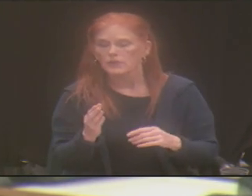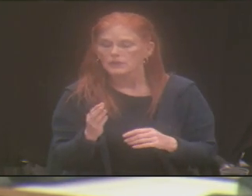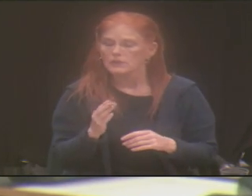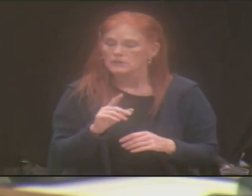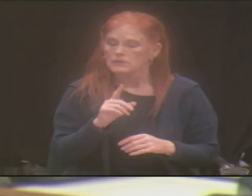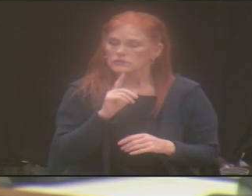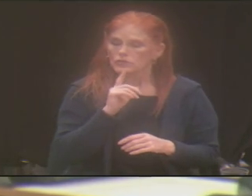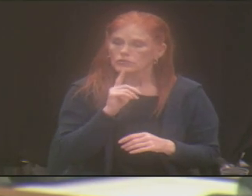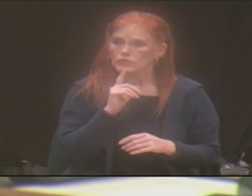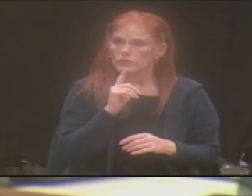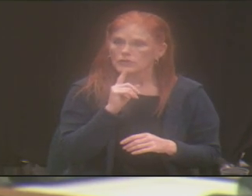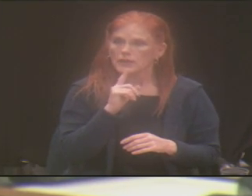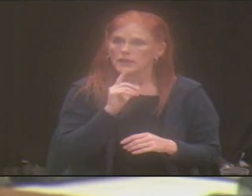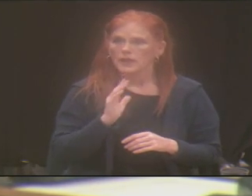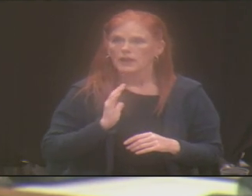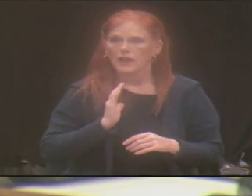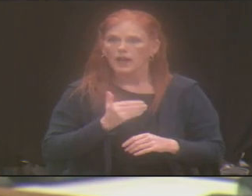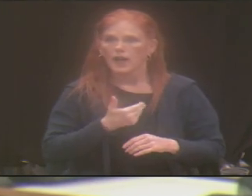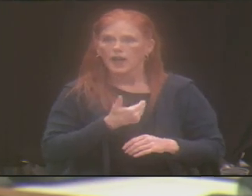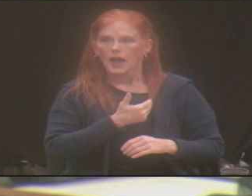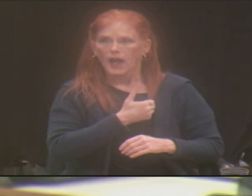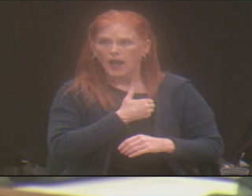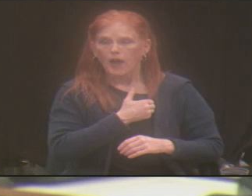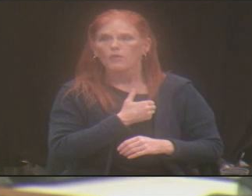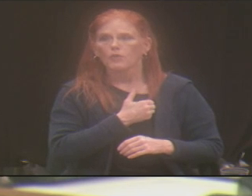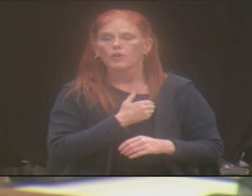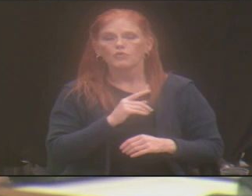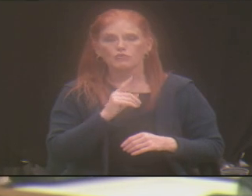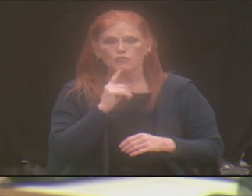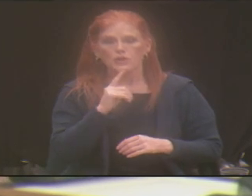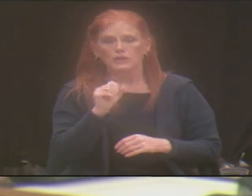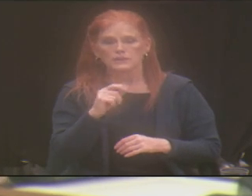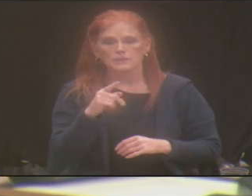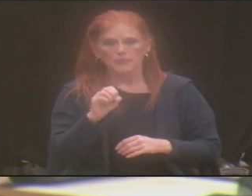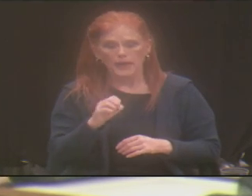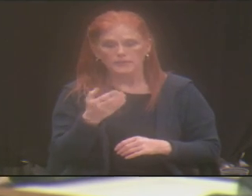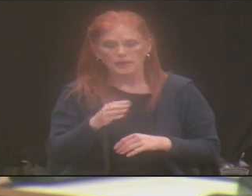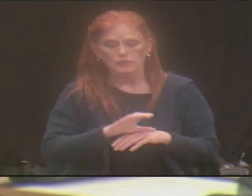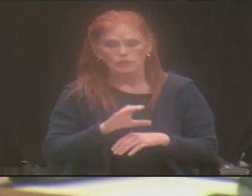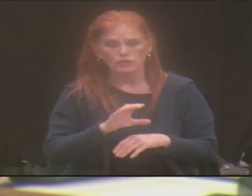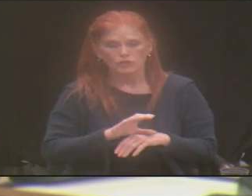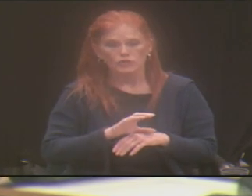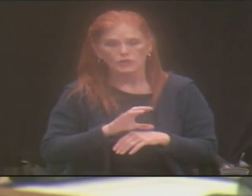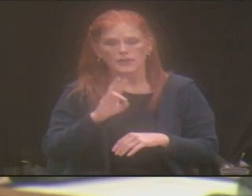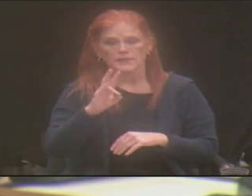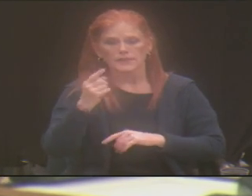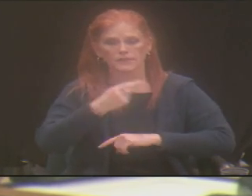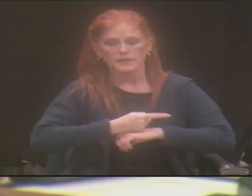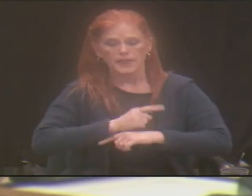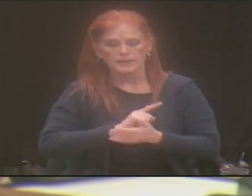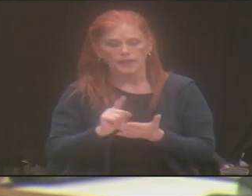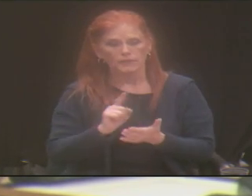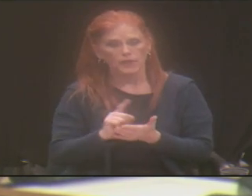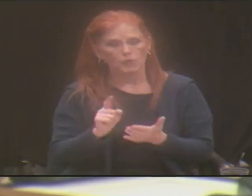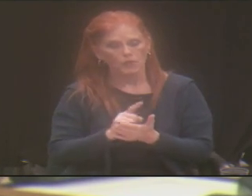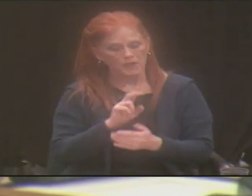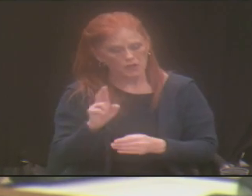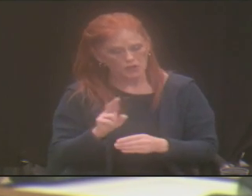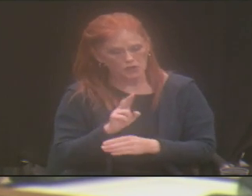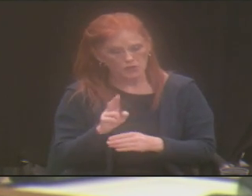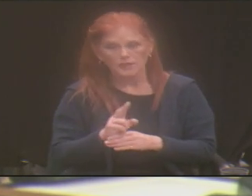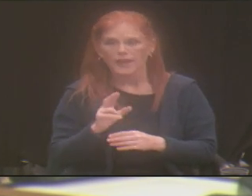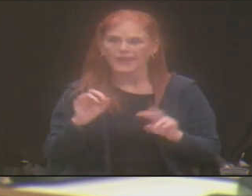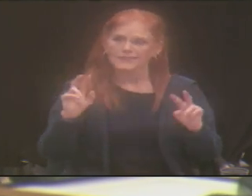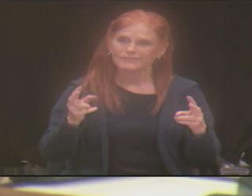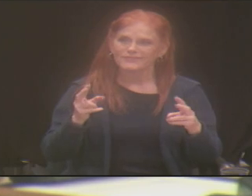physical space is used seven days a week. And that means that as a church,